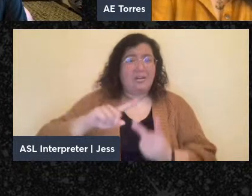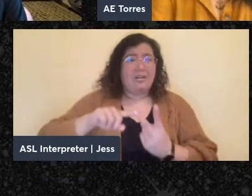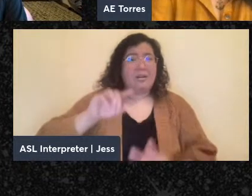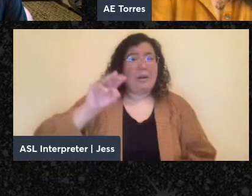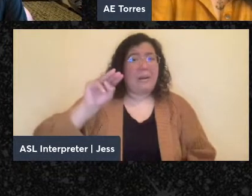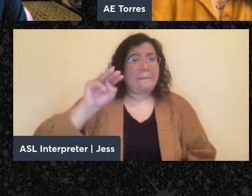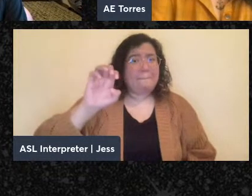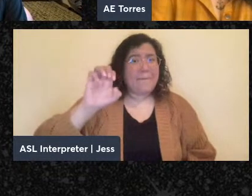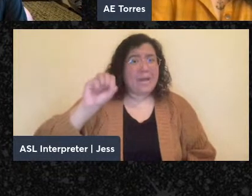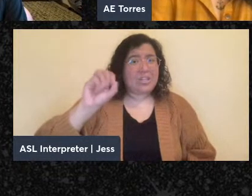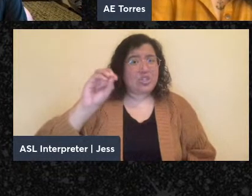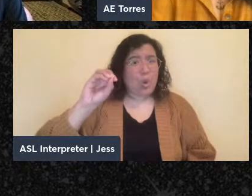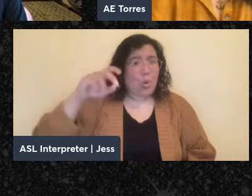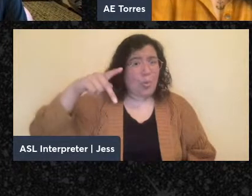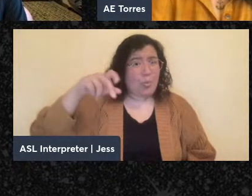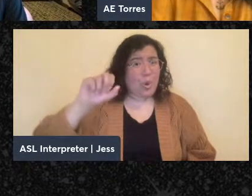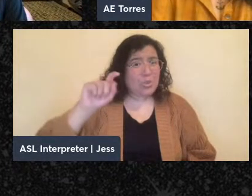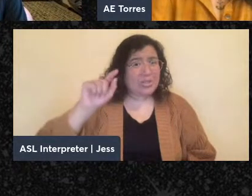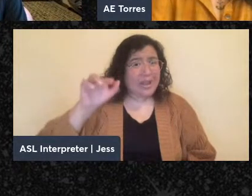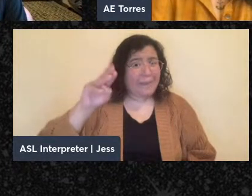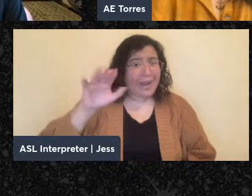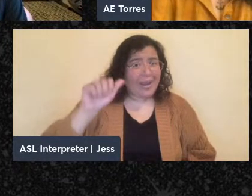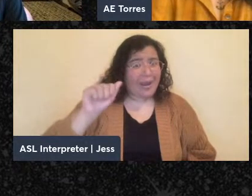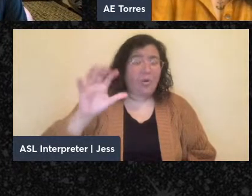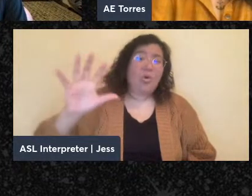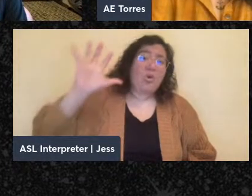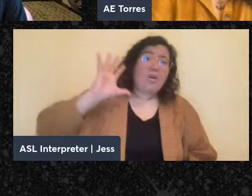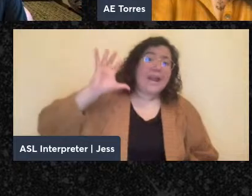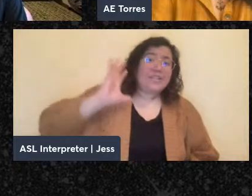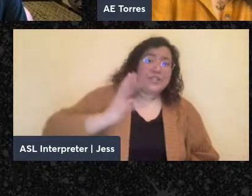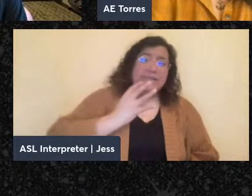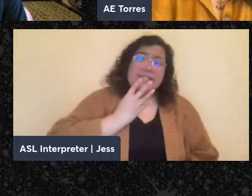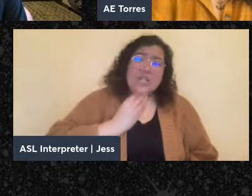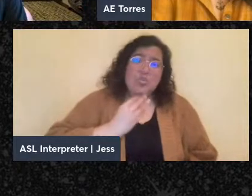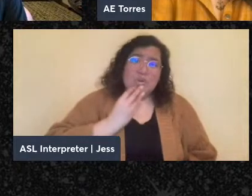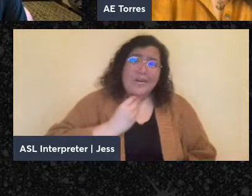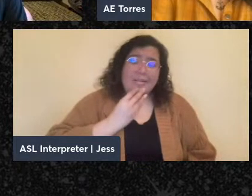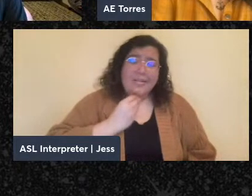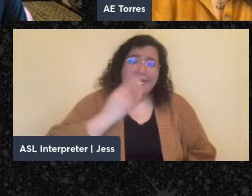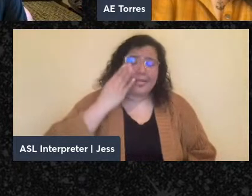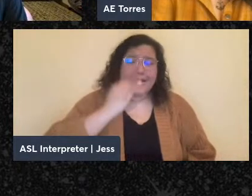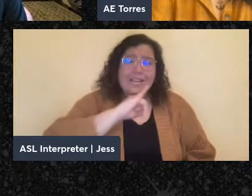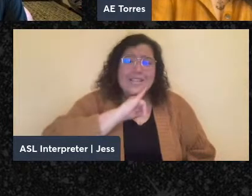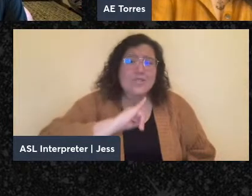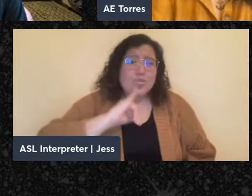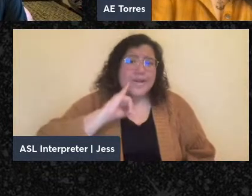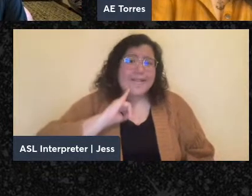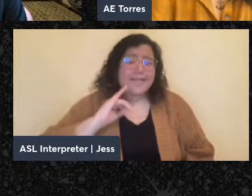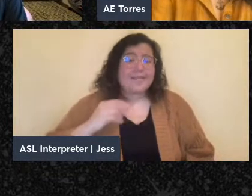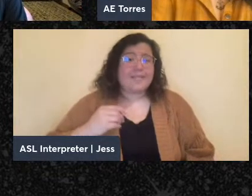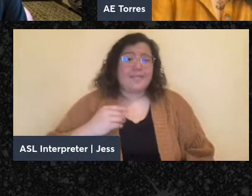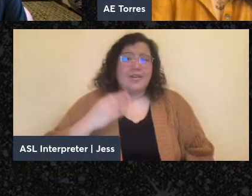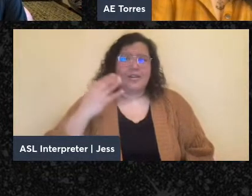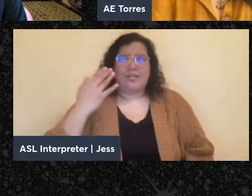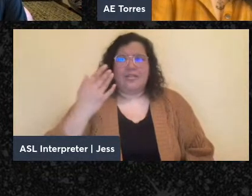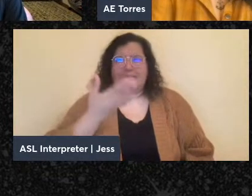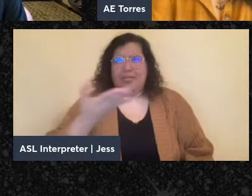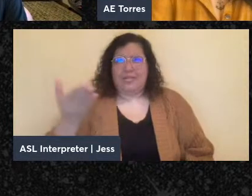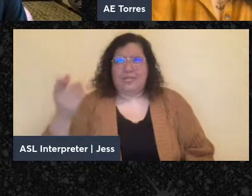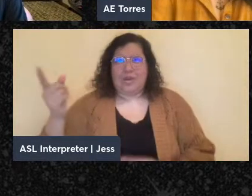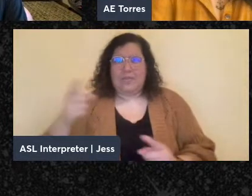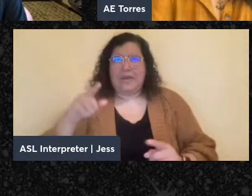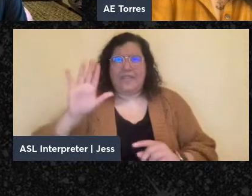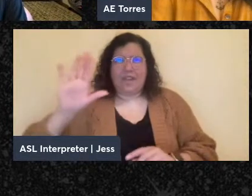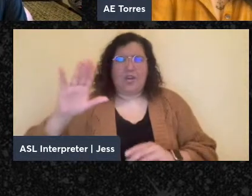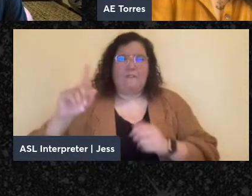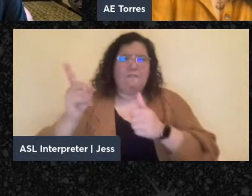Israel, right? And there's a reason that these things are resonant is because the forms of extraction and exploitation that were created by the first states